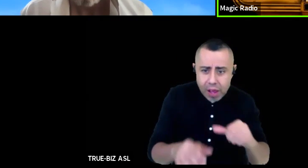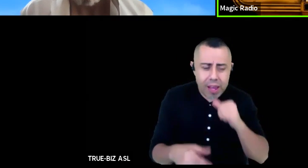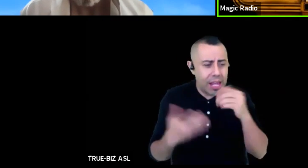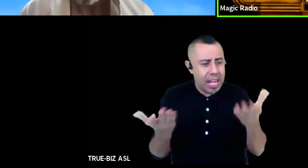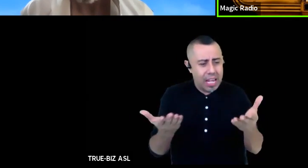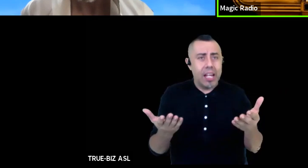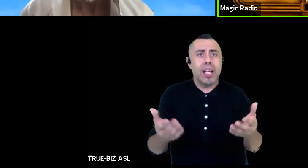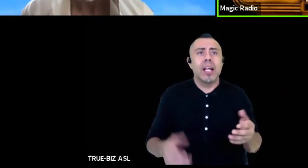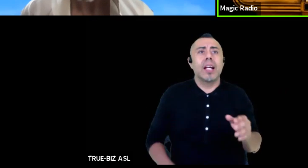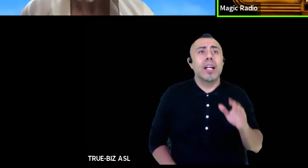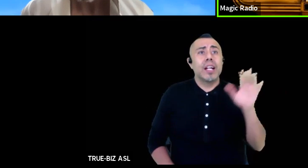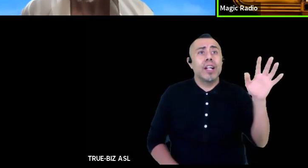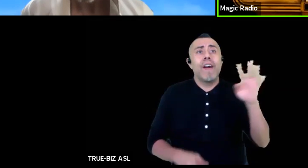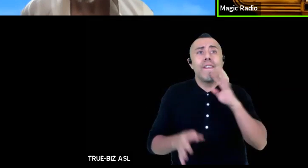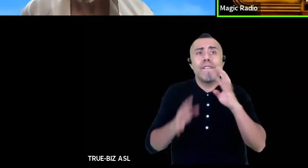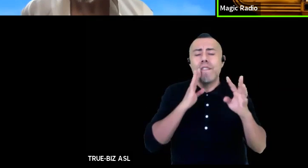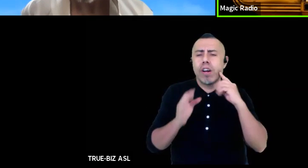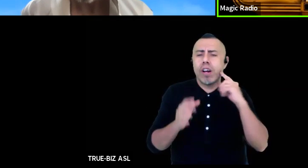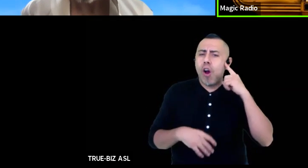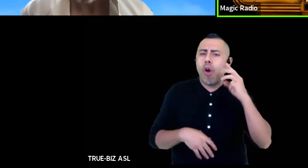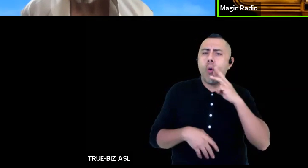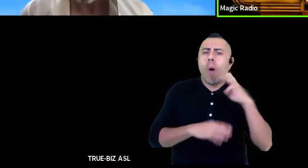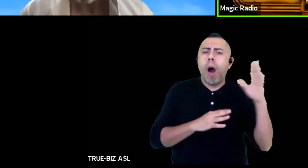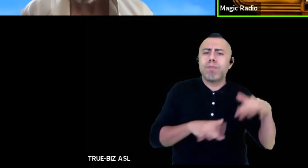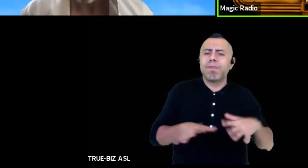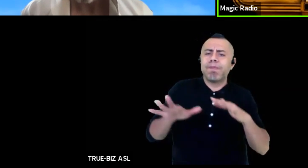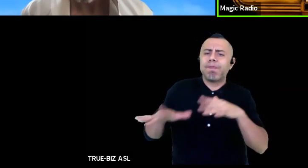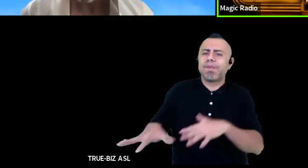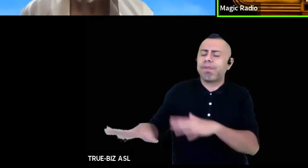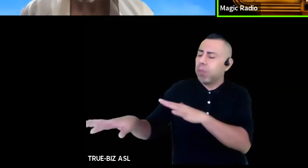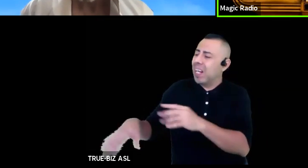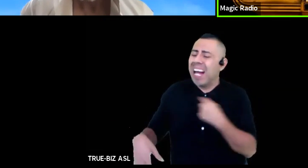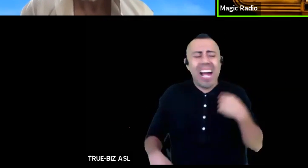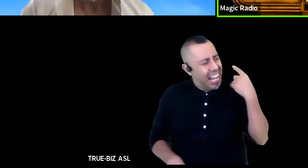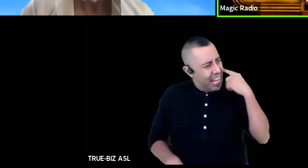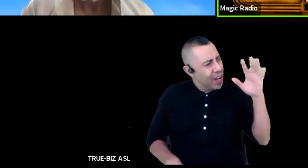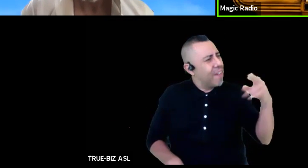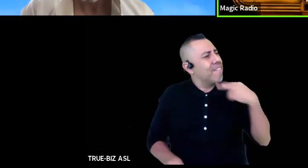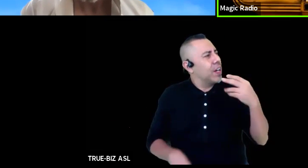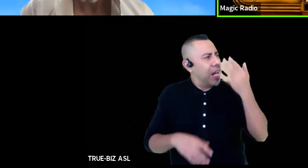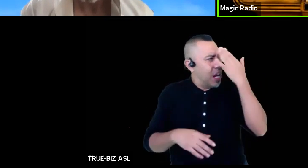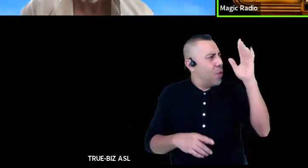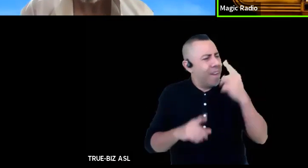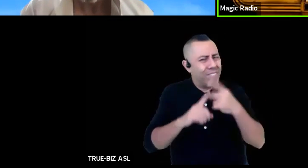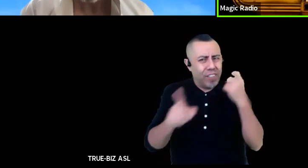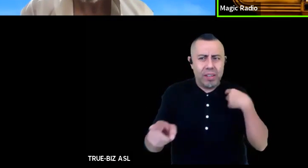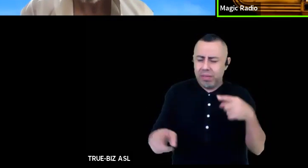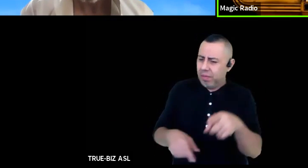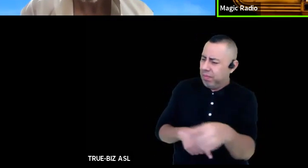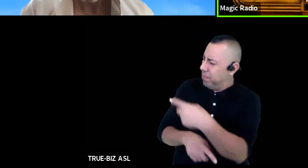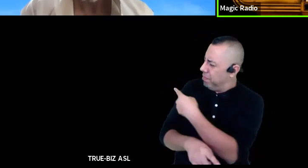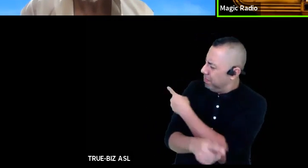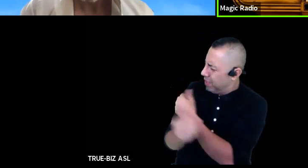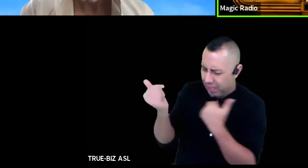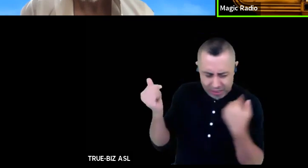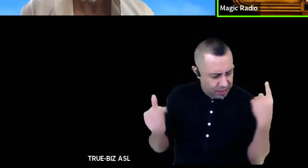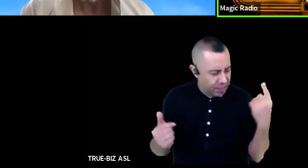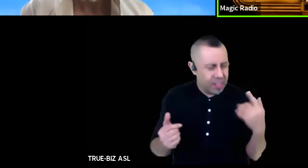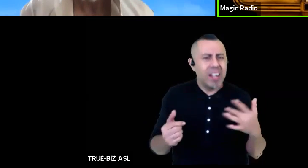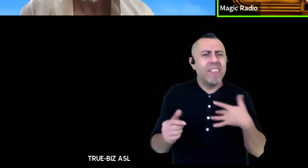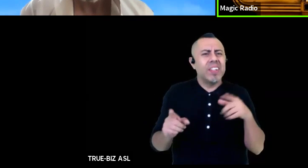I've looked at what direction it's coming from it's like it's coming from every direction